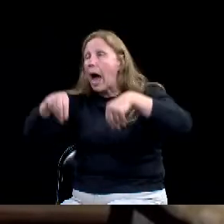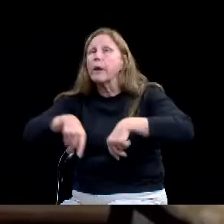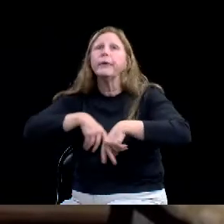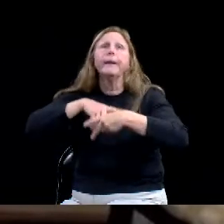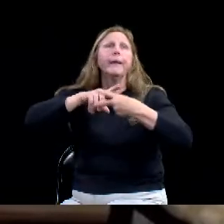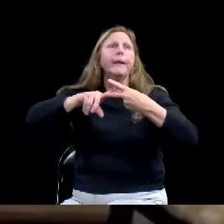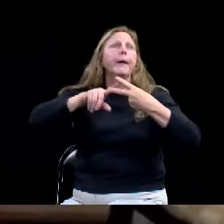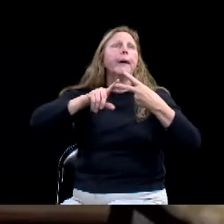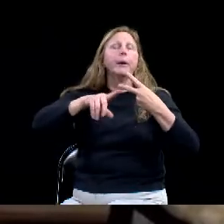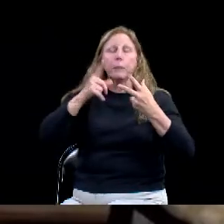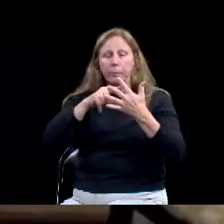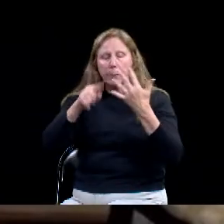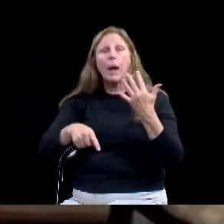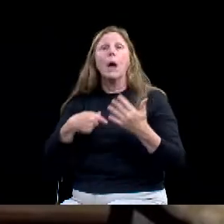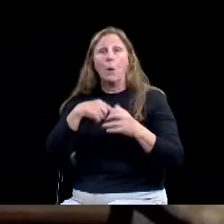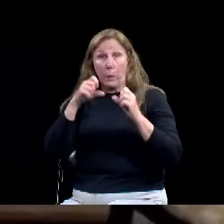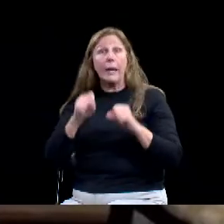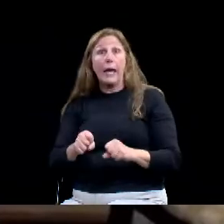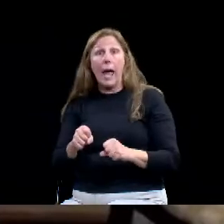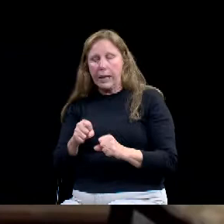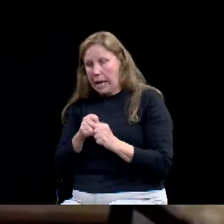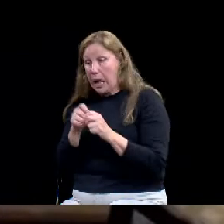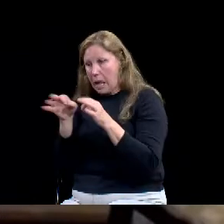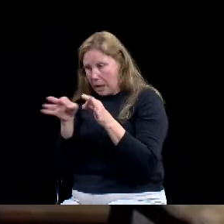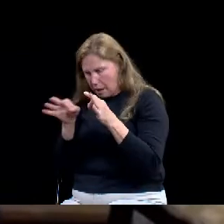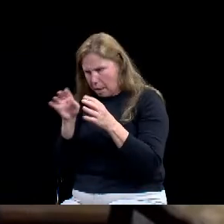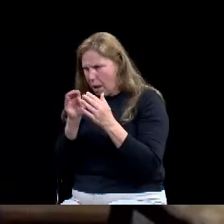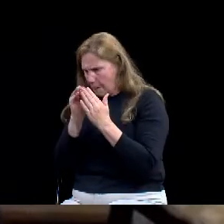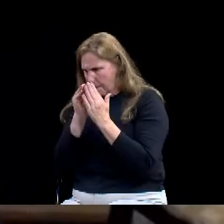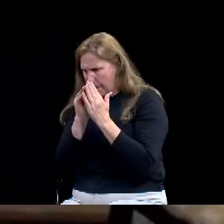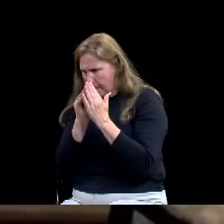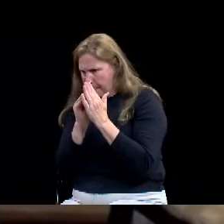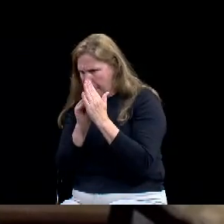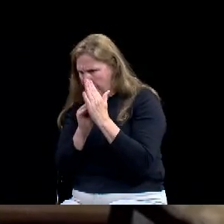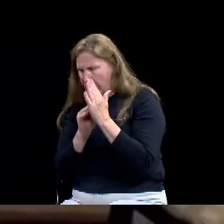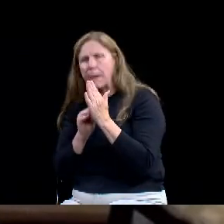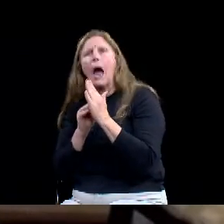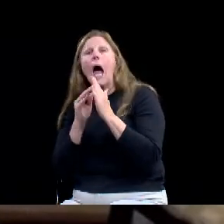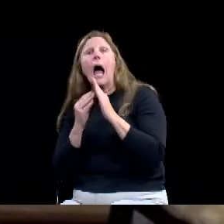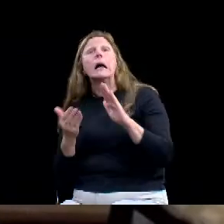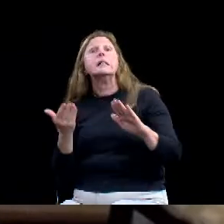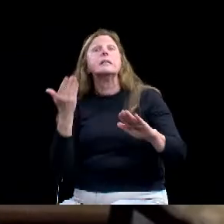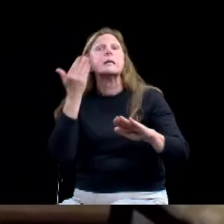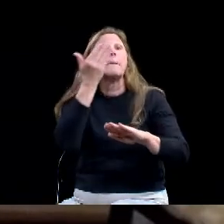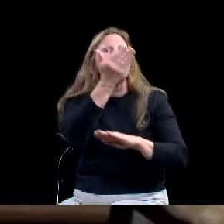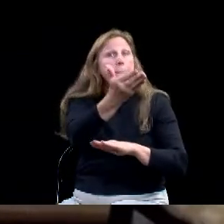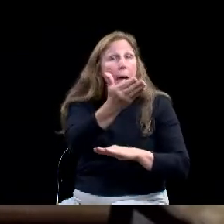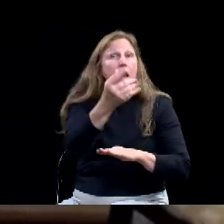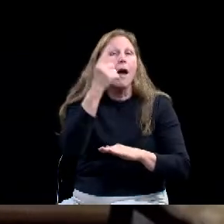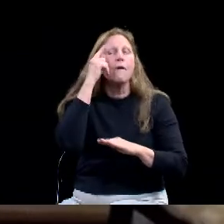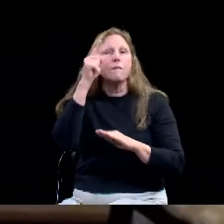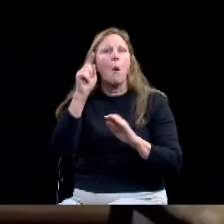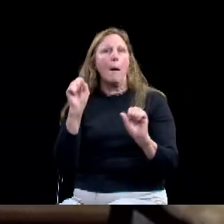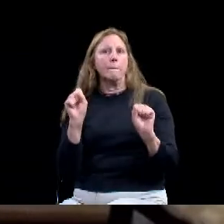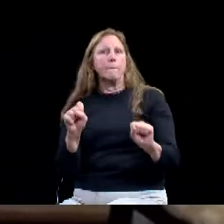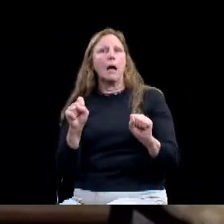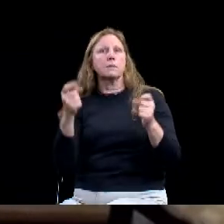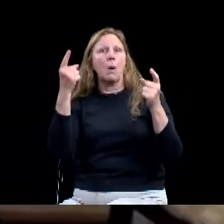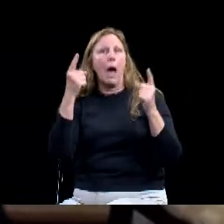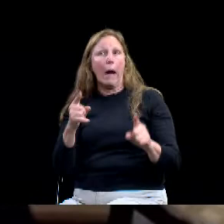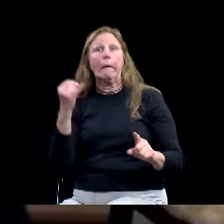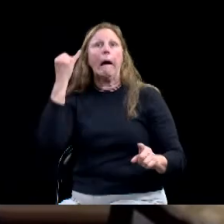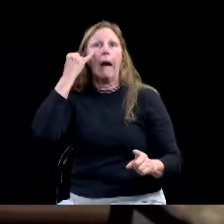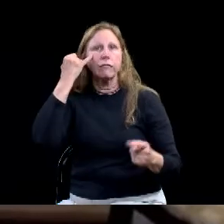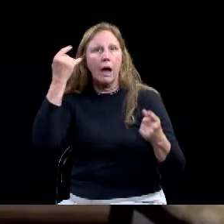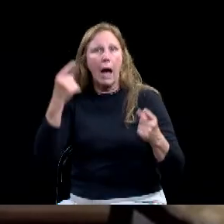items for, for reimbursement to FEMA, so long as they're narrowly scoped, uh, to prevent additional or mitigate risks